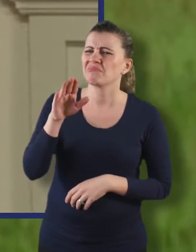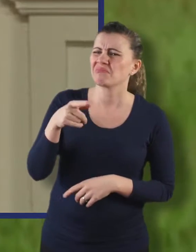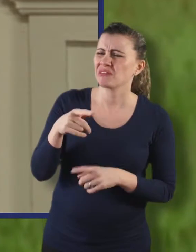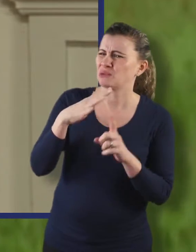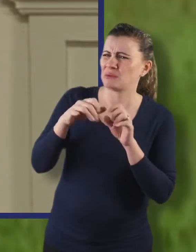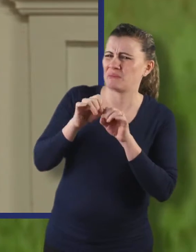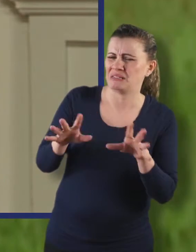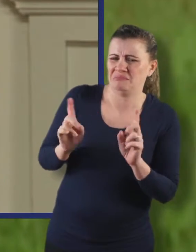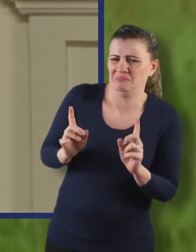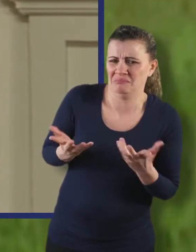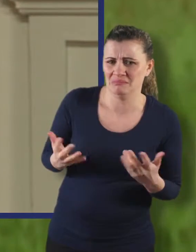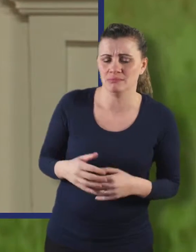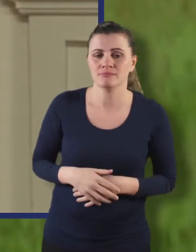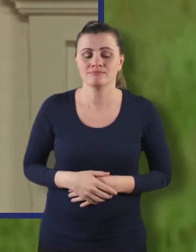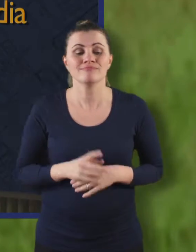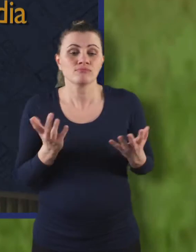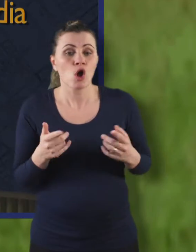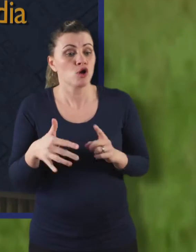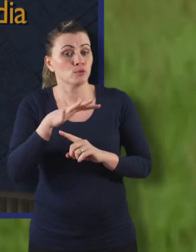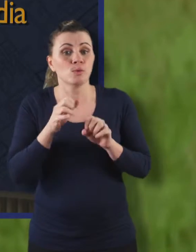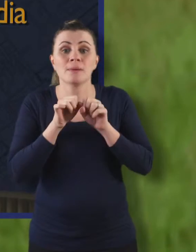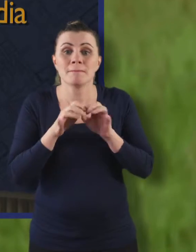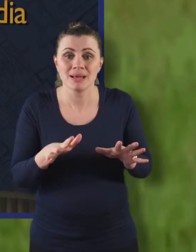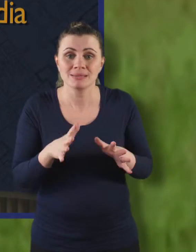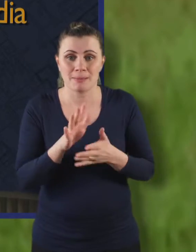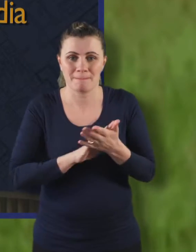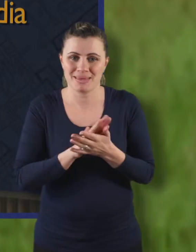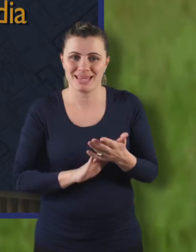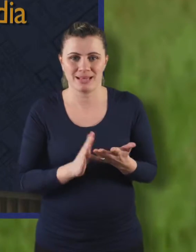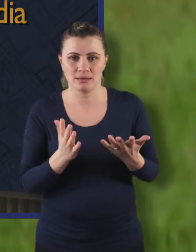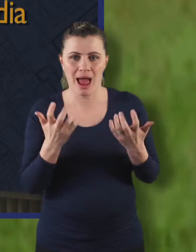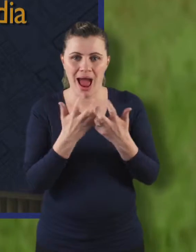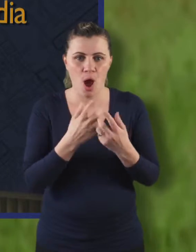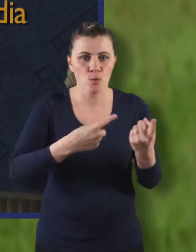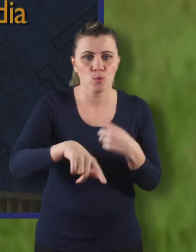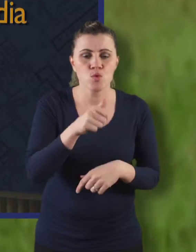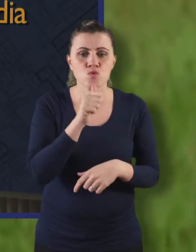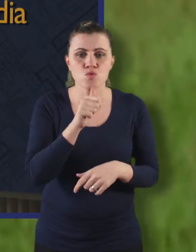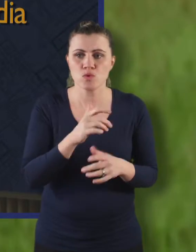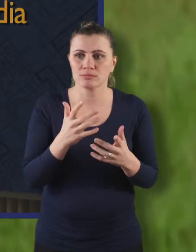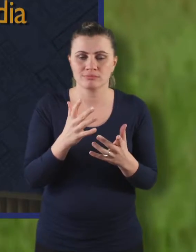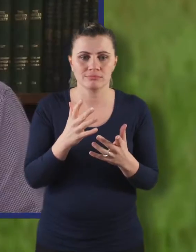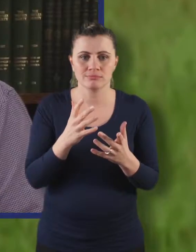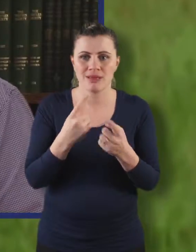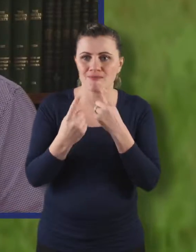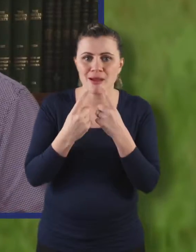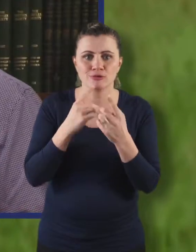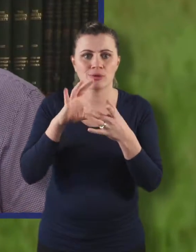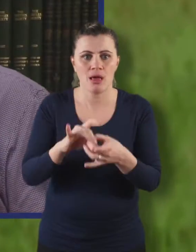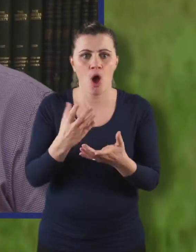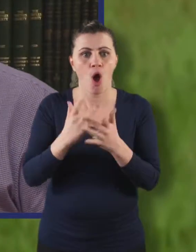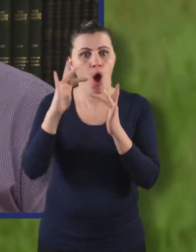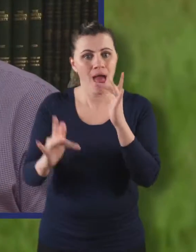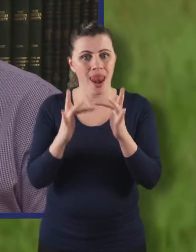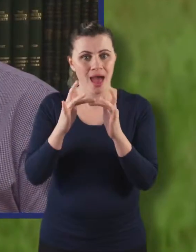What is social media? Well, social media is a term that we use to describe a collection of online resources which we can use to